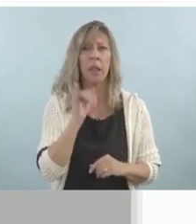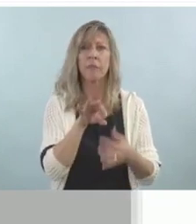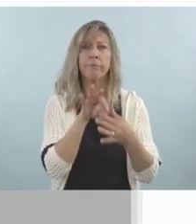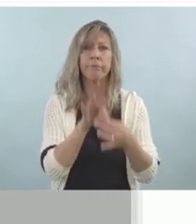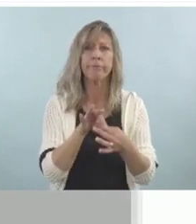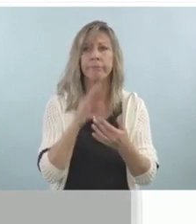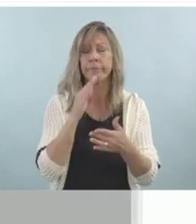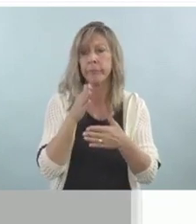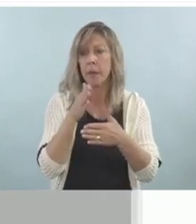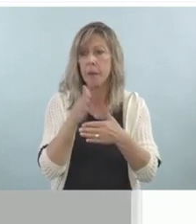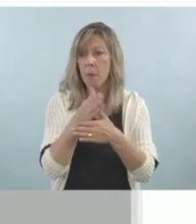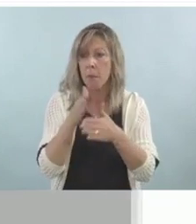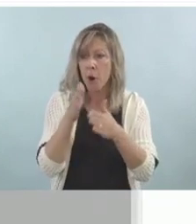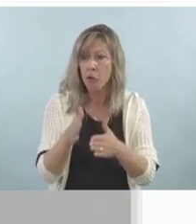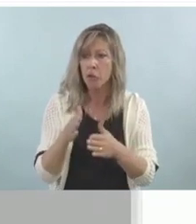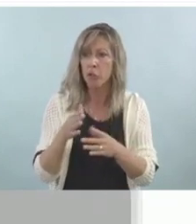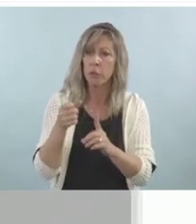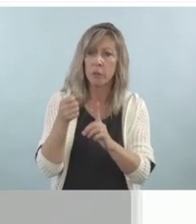violence.